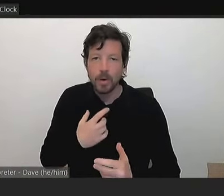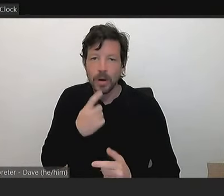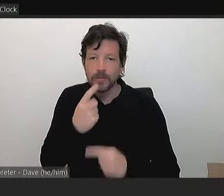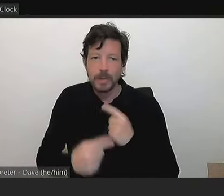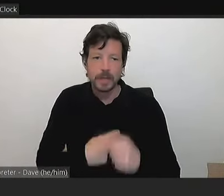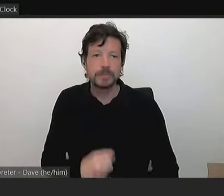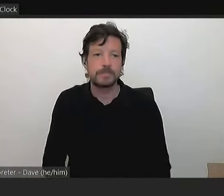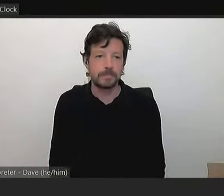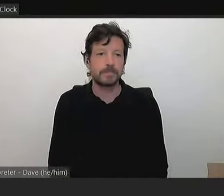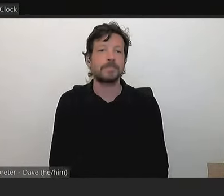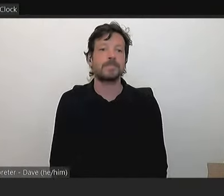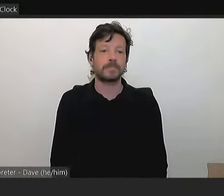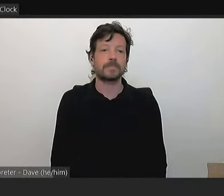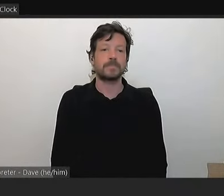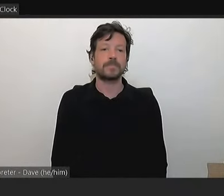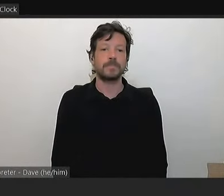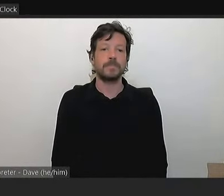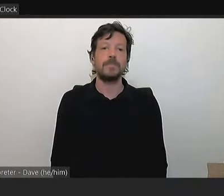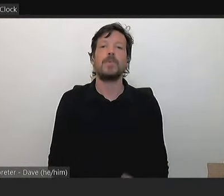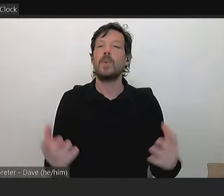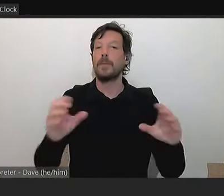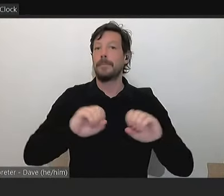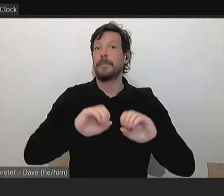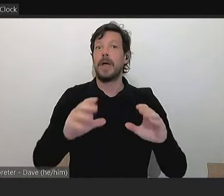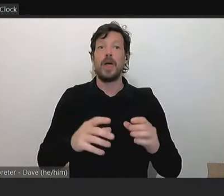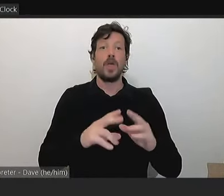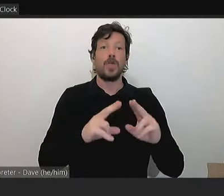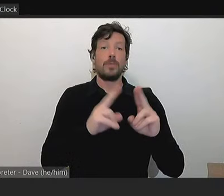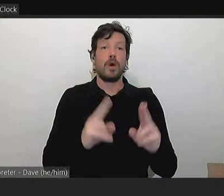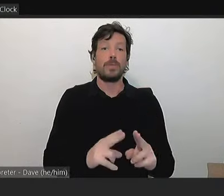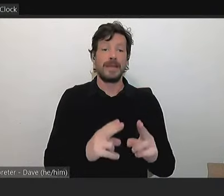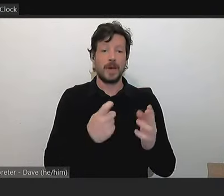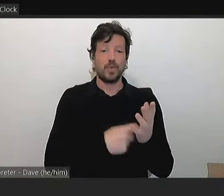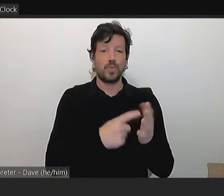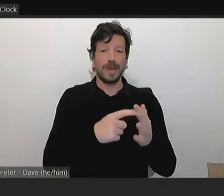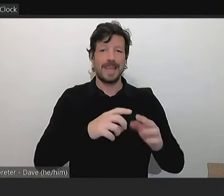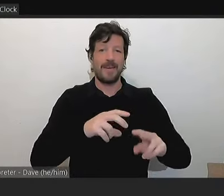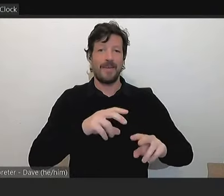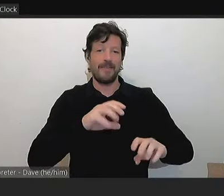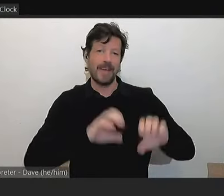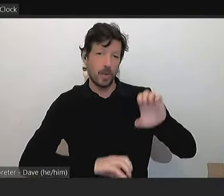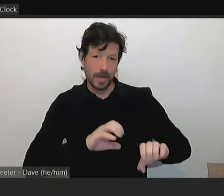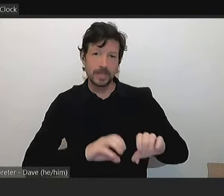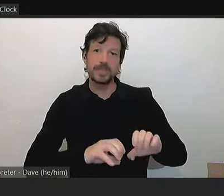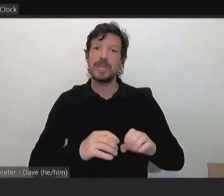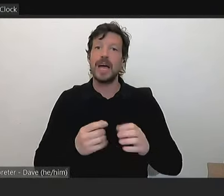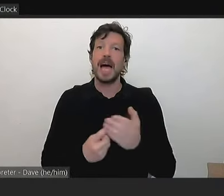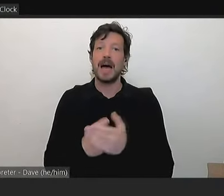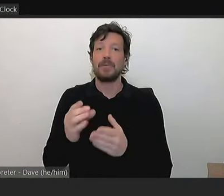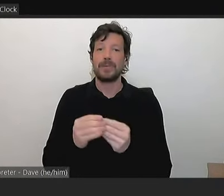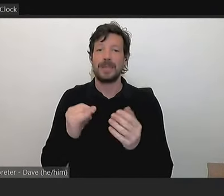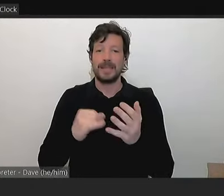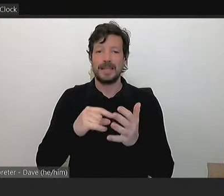In terms of just being clear, the property re-valuations are performed annually by the State Government through the Valuer General's Office.